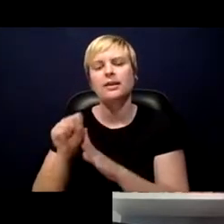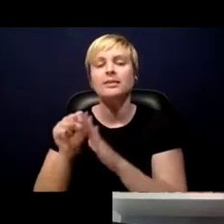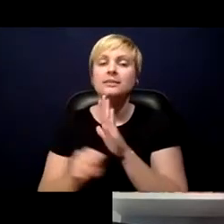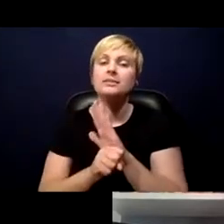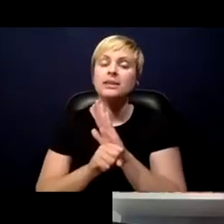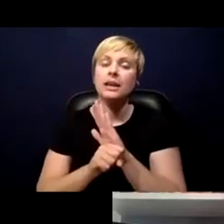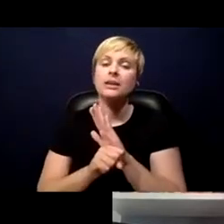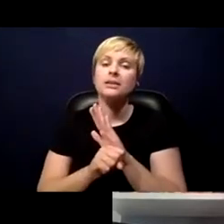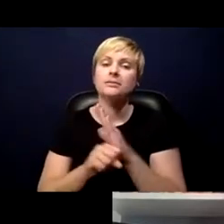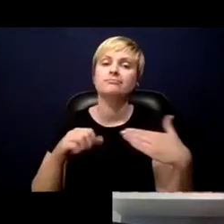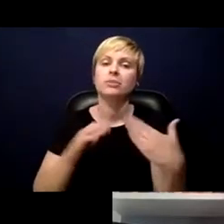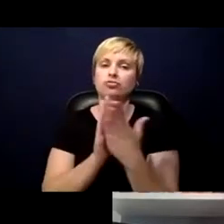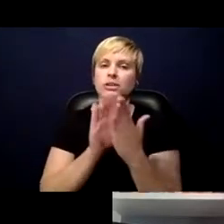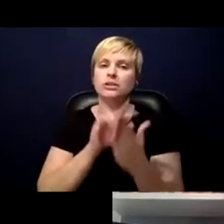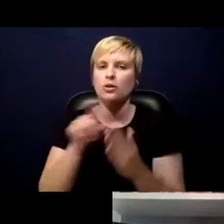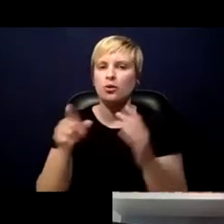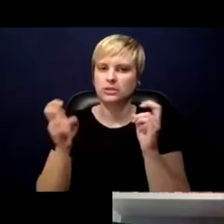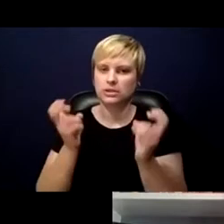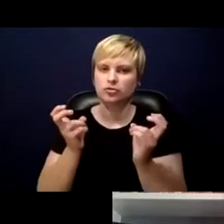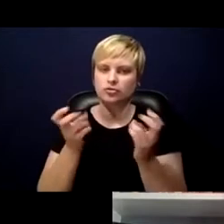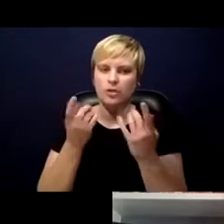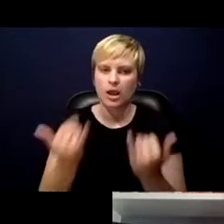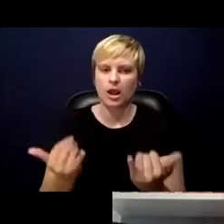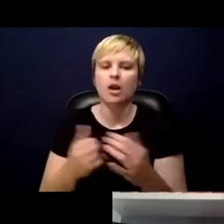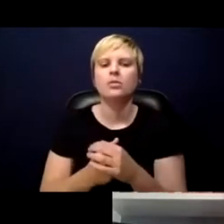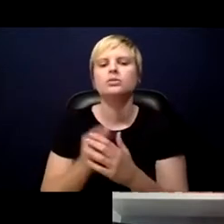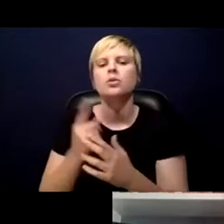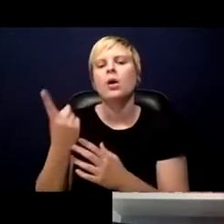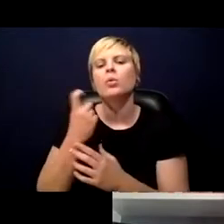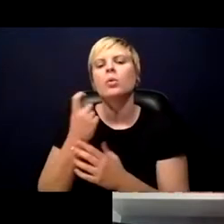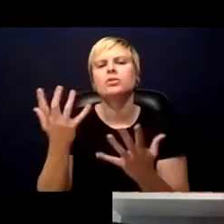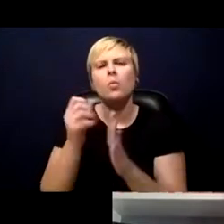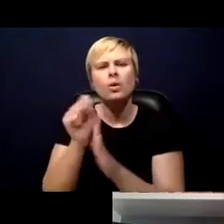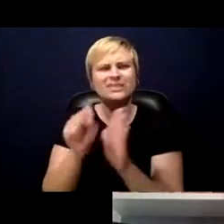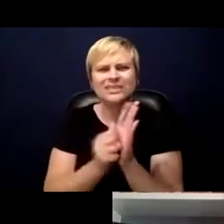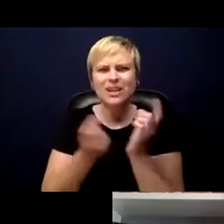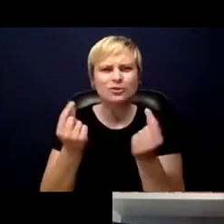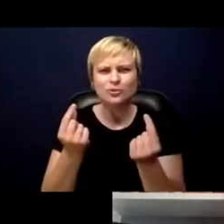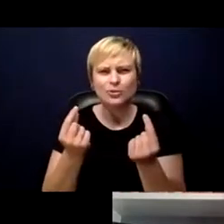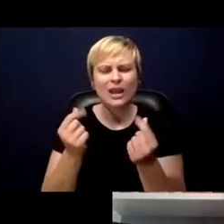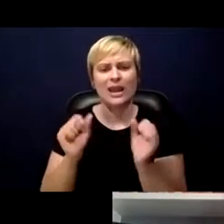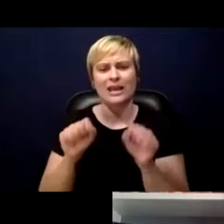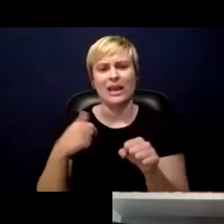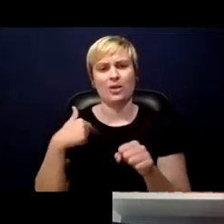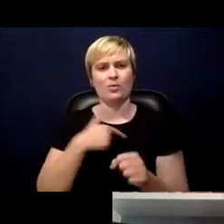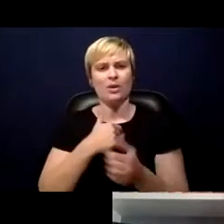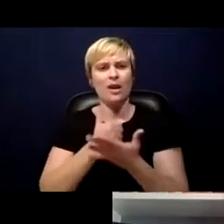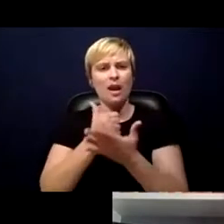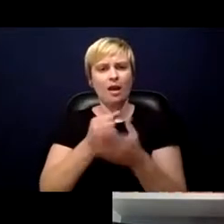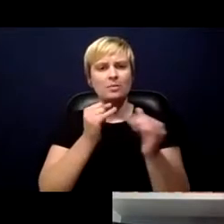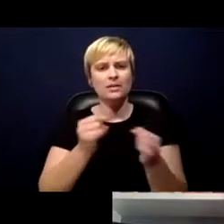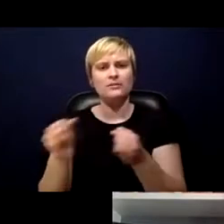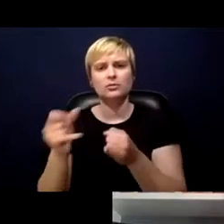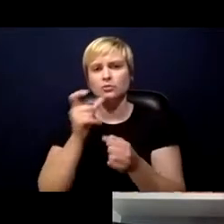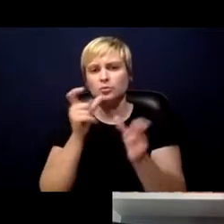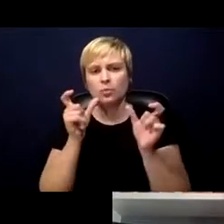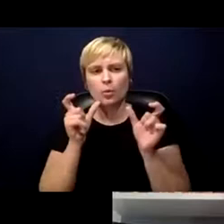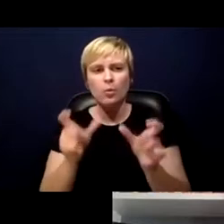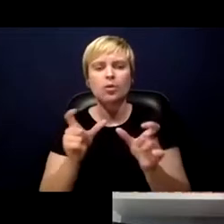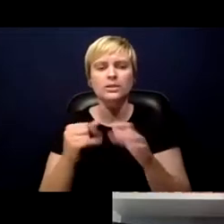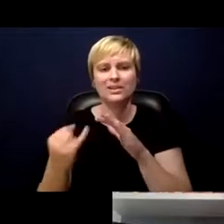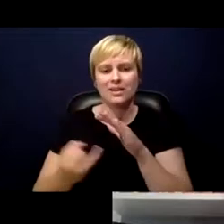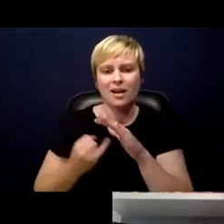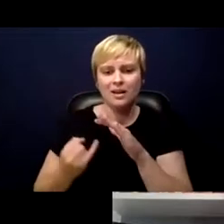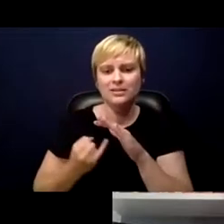issues. One of the questions is what is the state doing and can we help individuals quarantine and isolate safely?